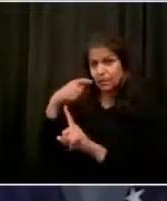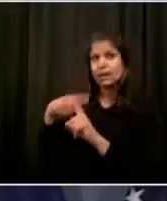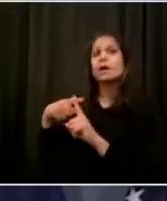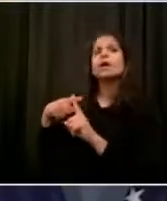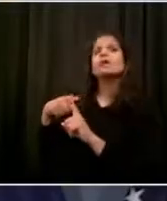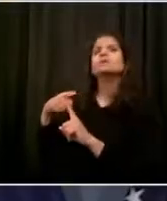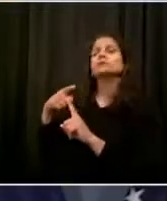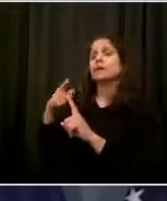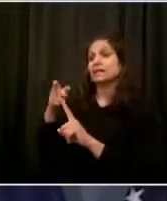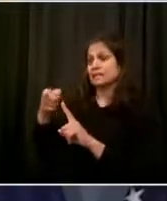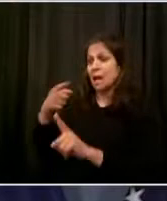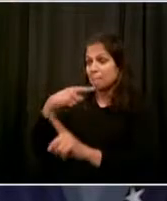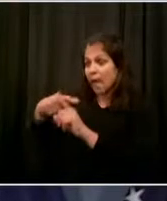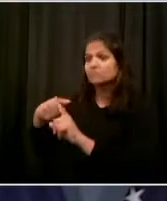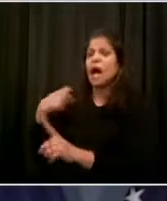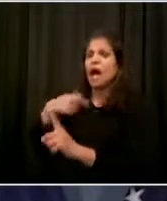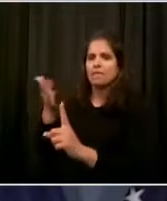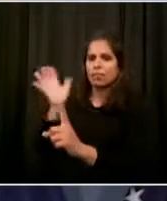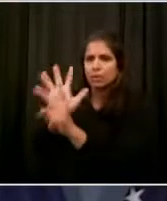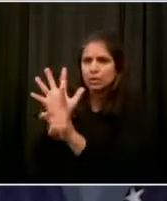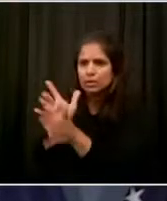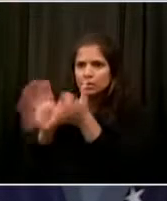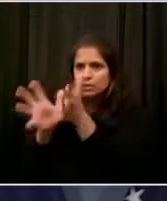Next, we have Jake from Gothamist.